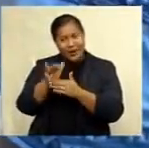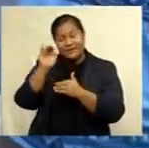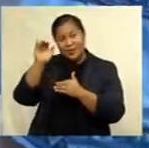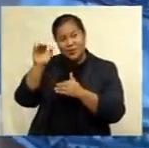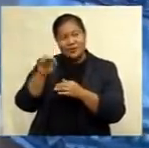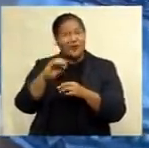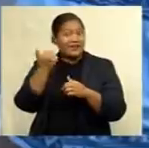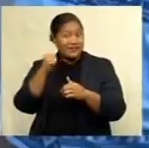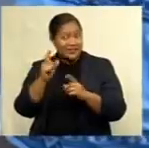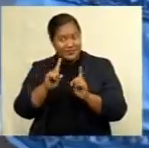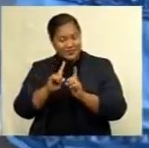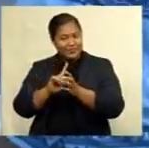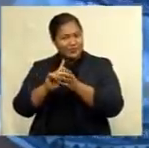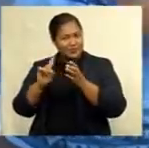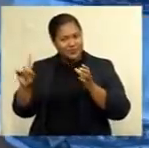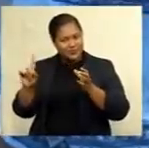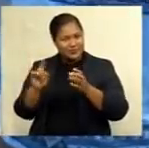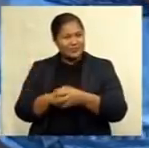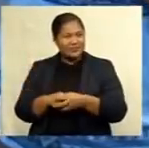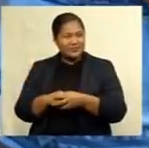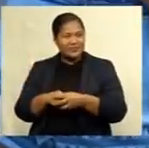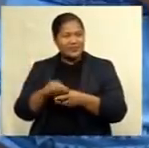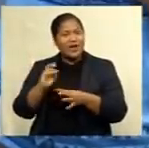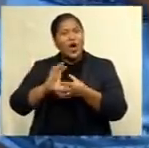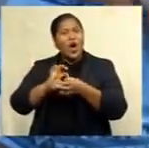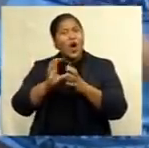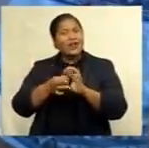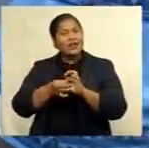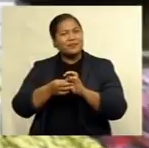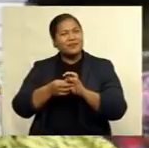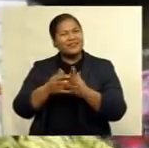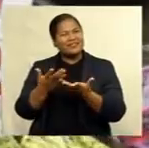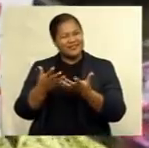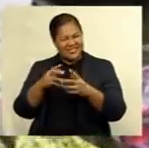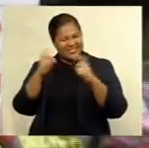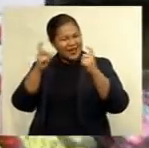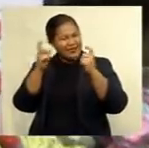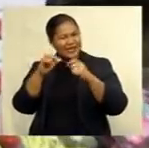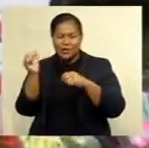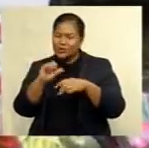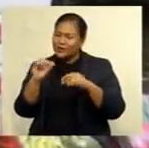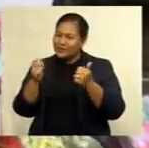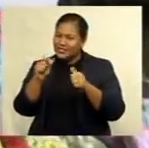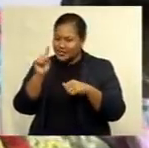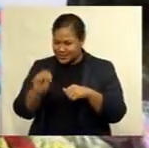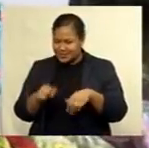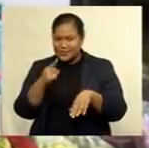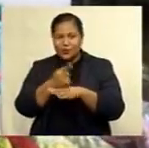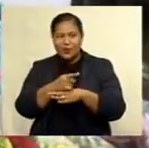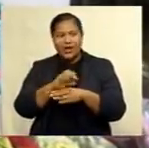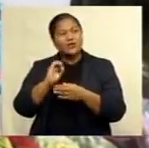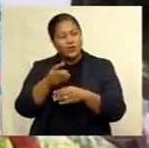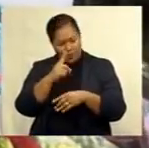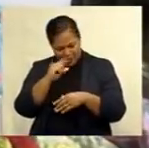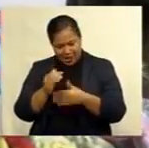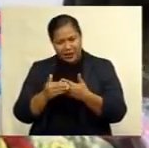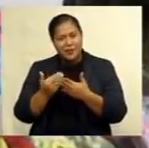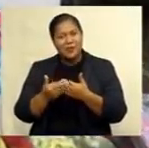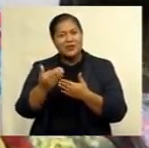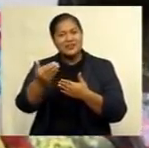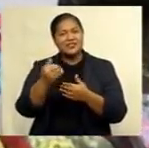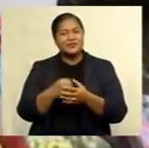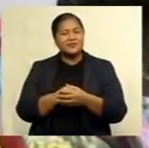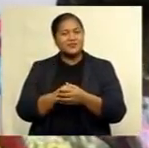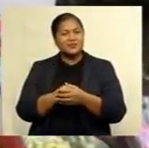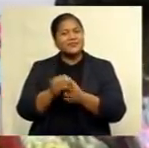the Olympic fever too should end this week and to move on so we can look forward